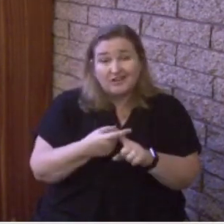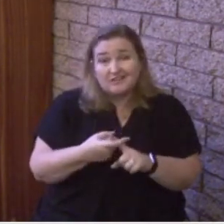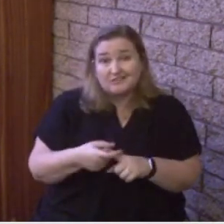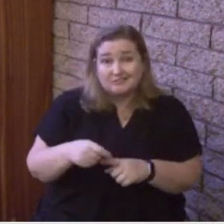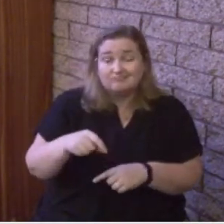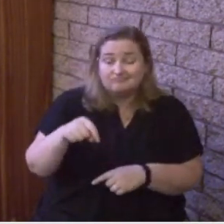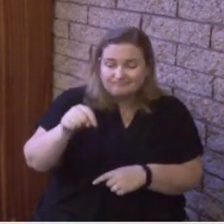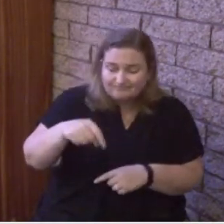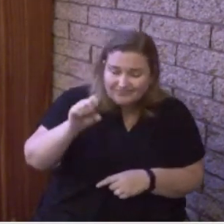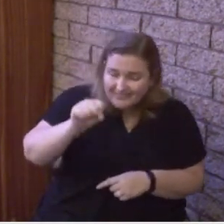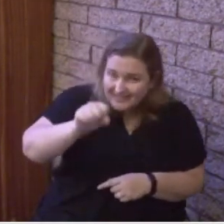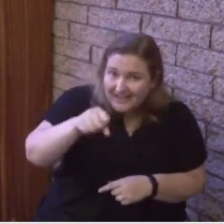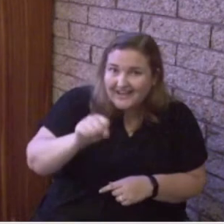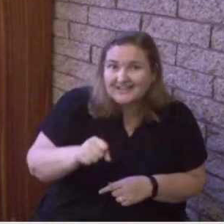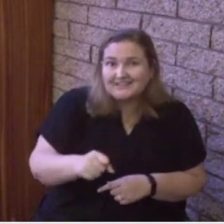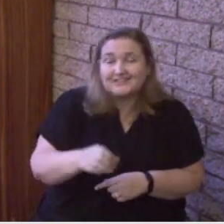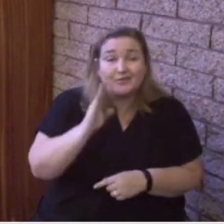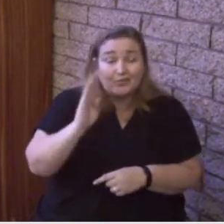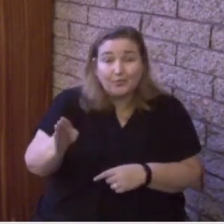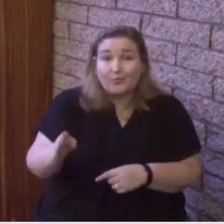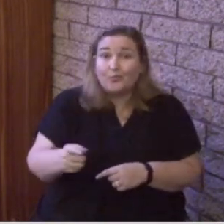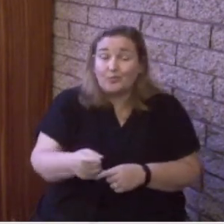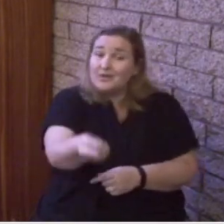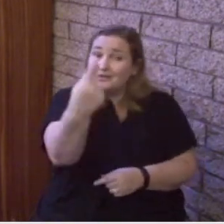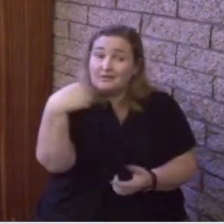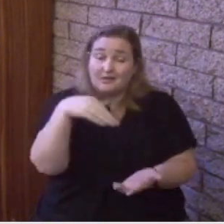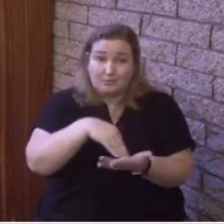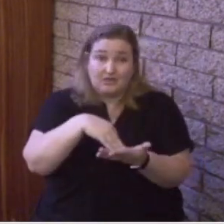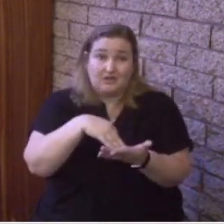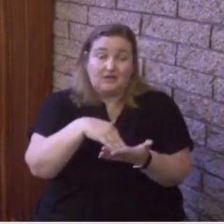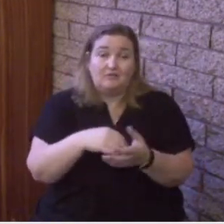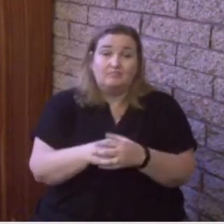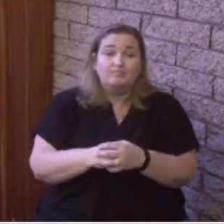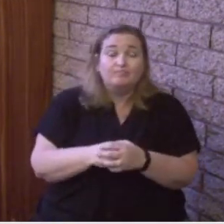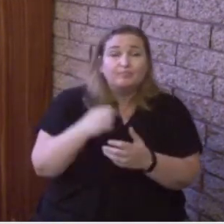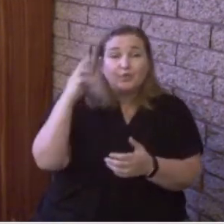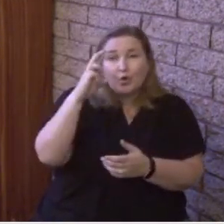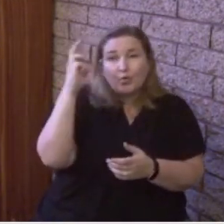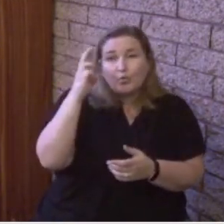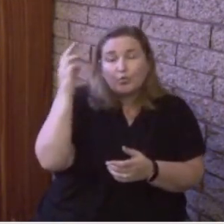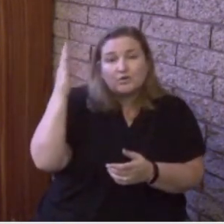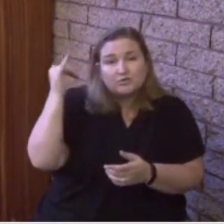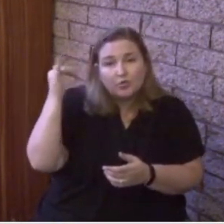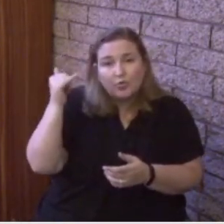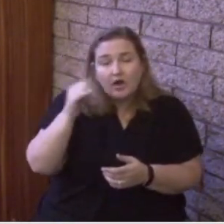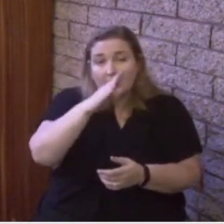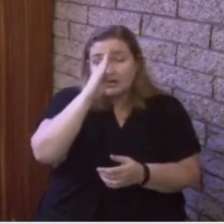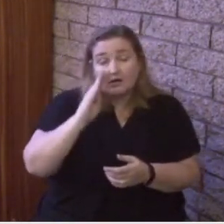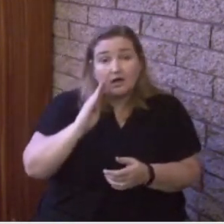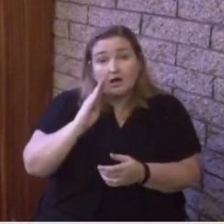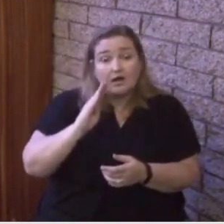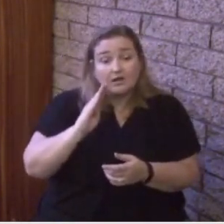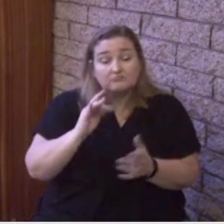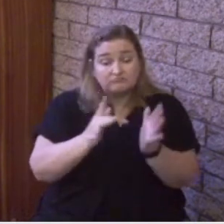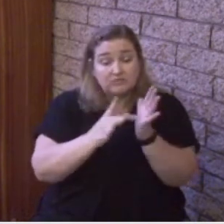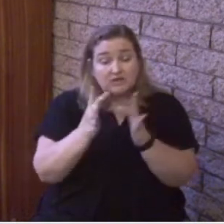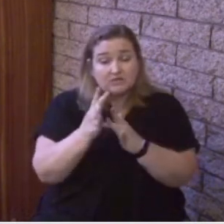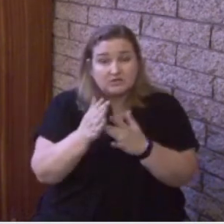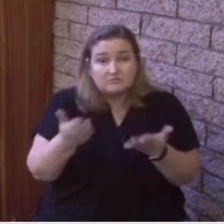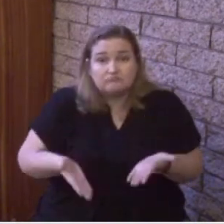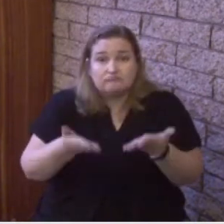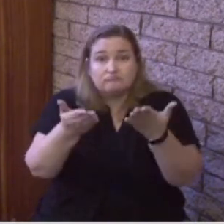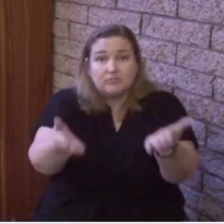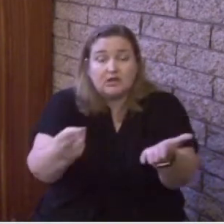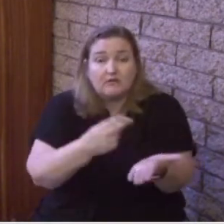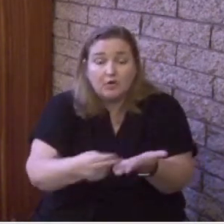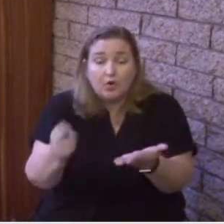the reason above all else is why God the Father and Jesus the Son sent the Holy Spirit so that we